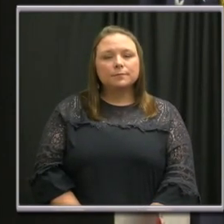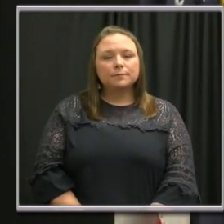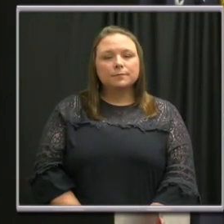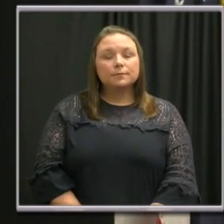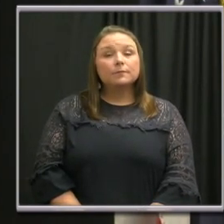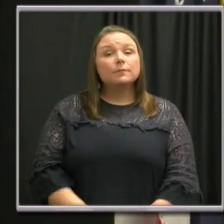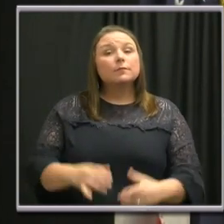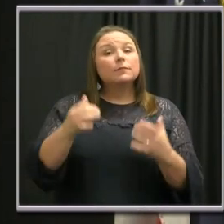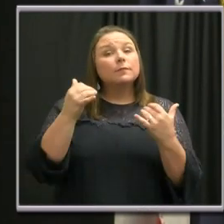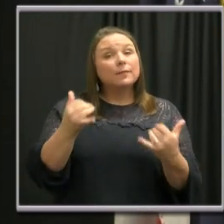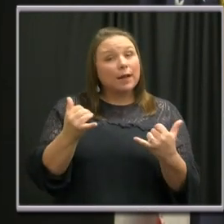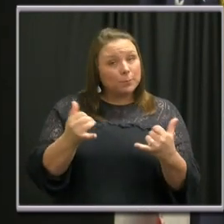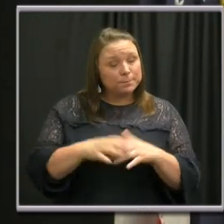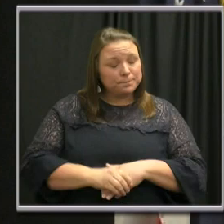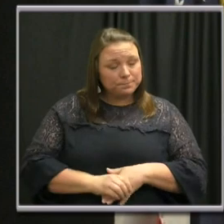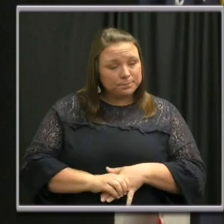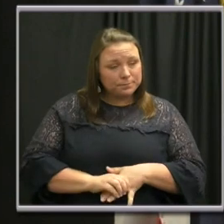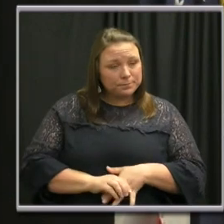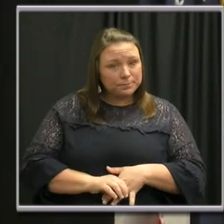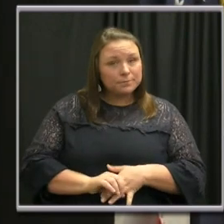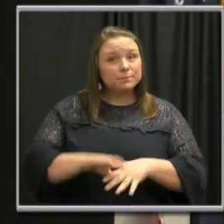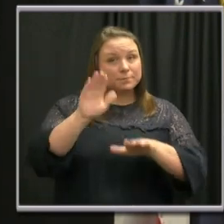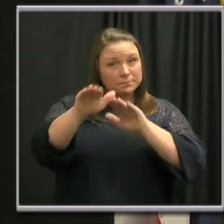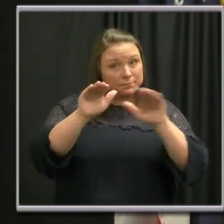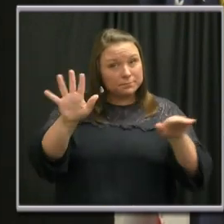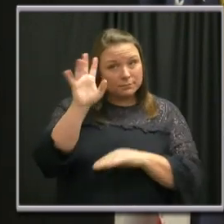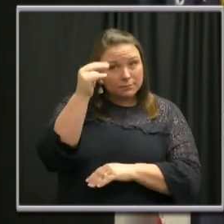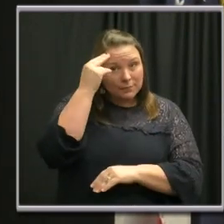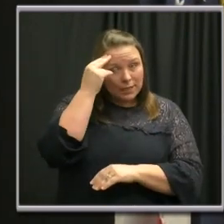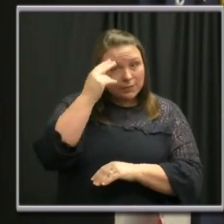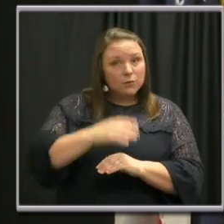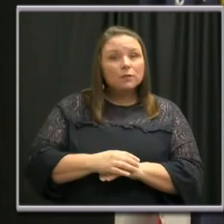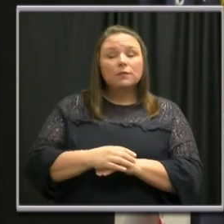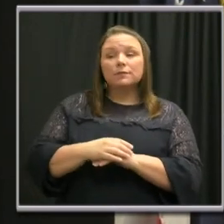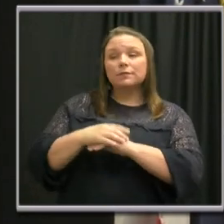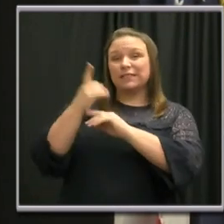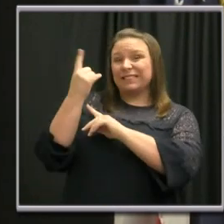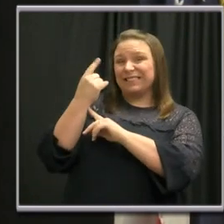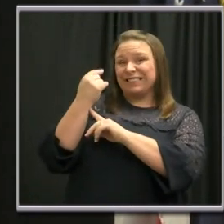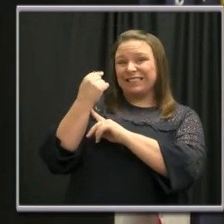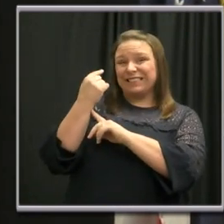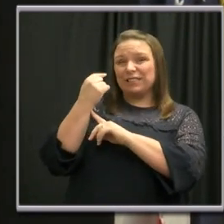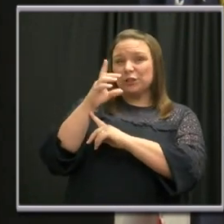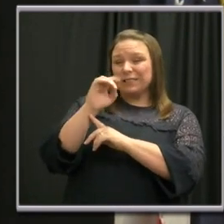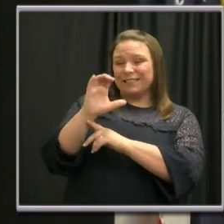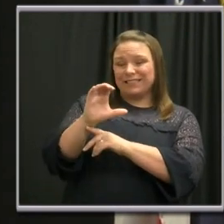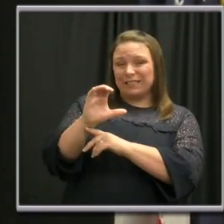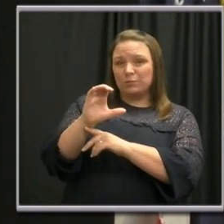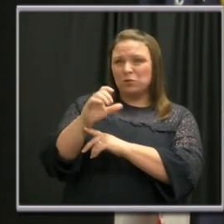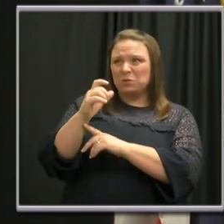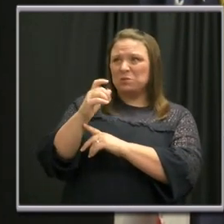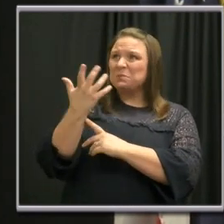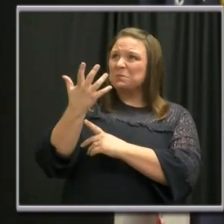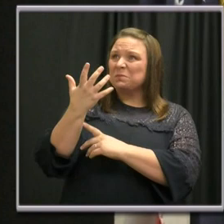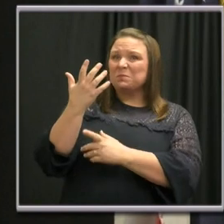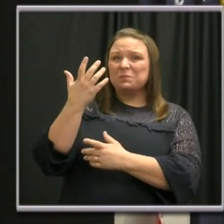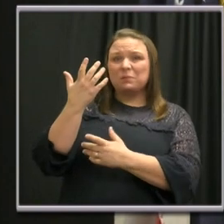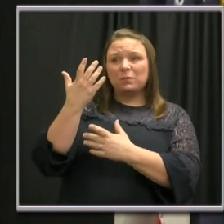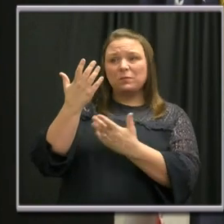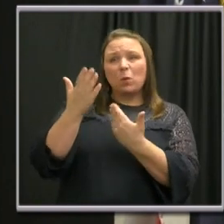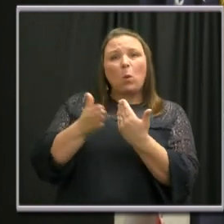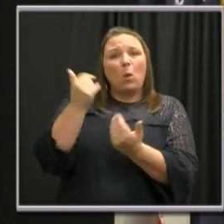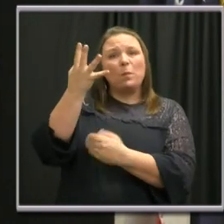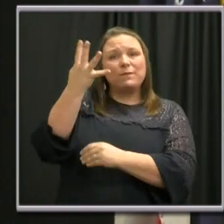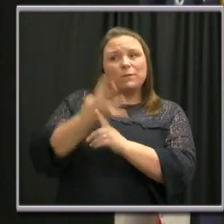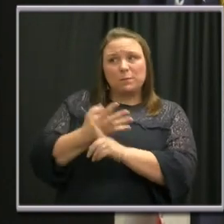Now consider this, Nashville. Last December, a little more than four months, a little less than four months ago,